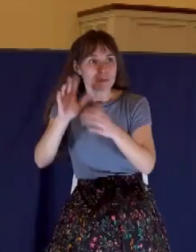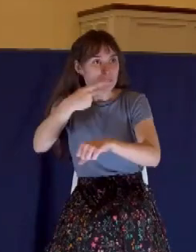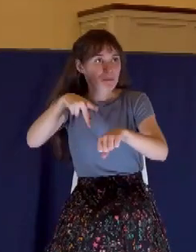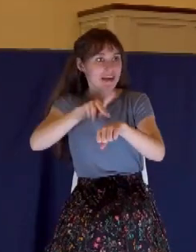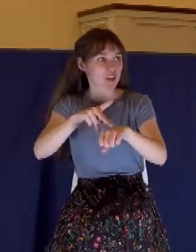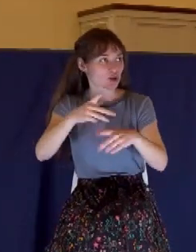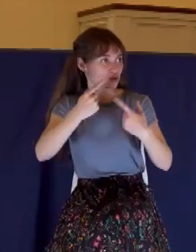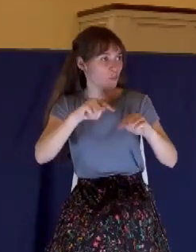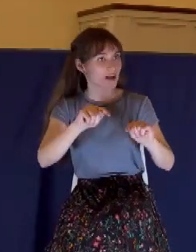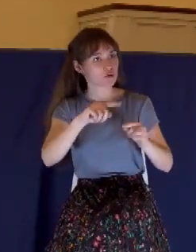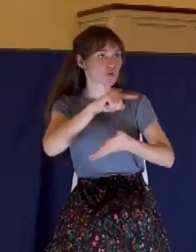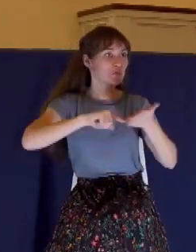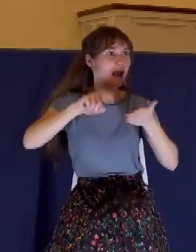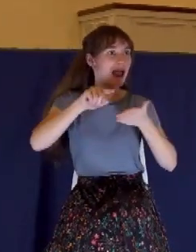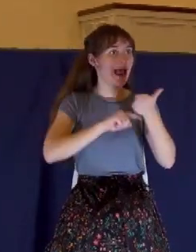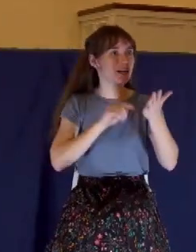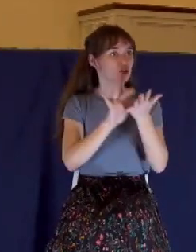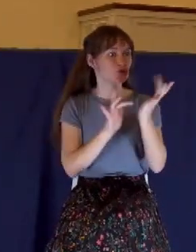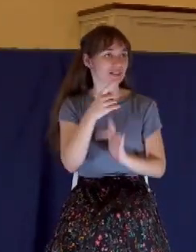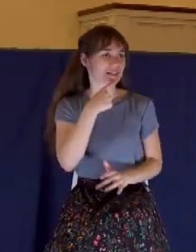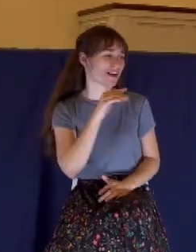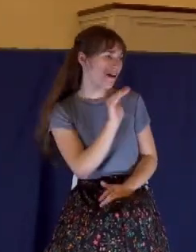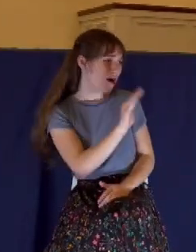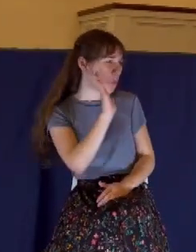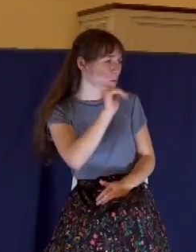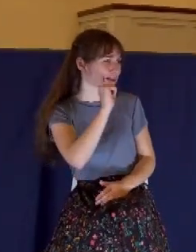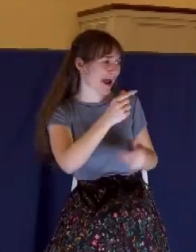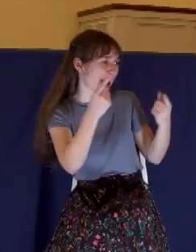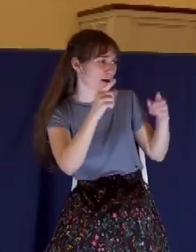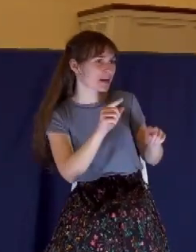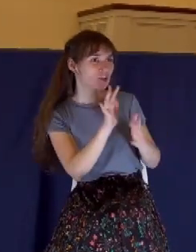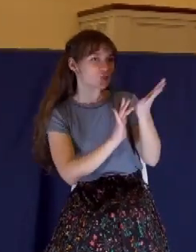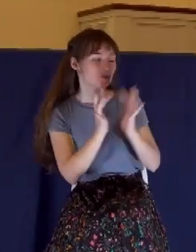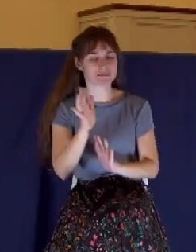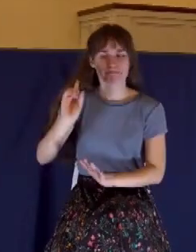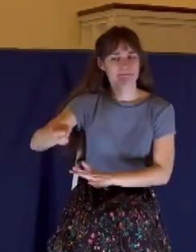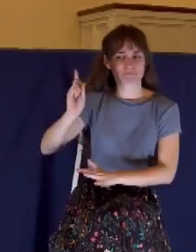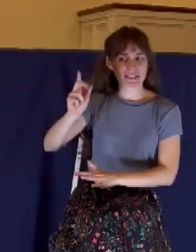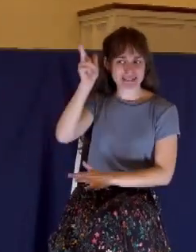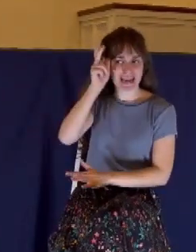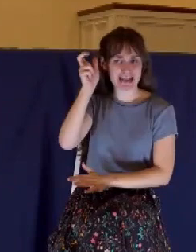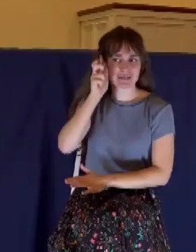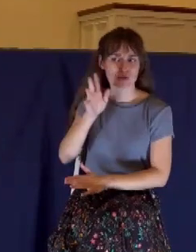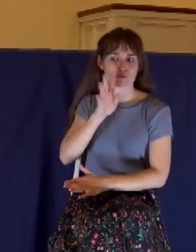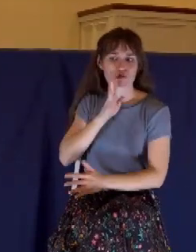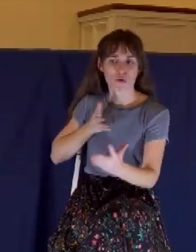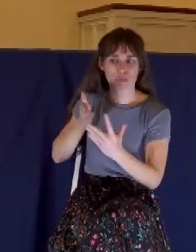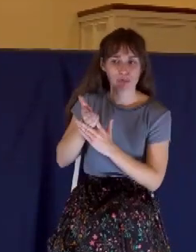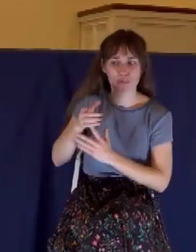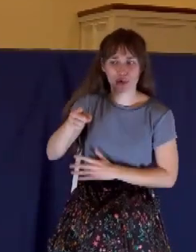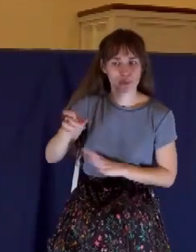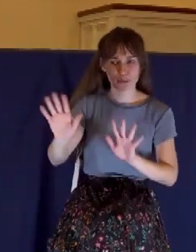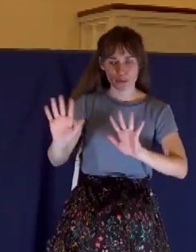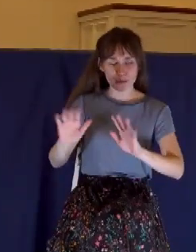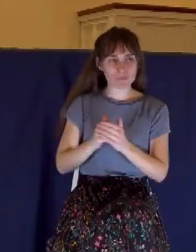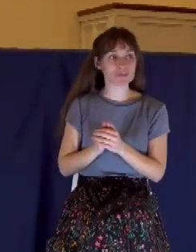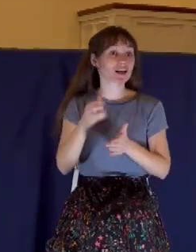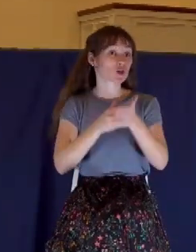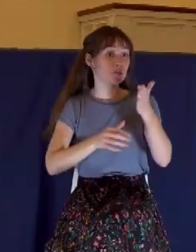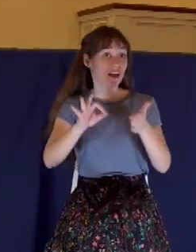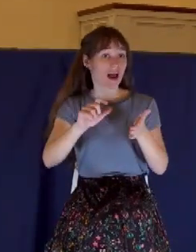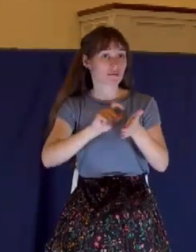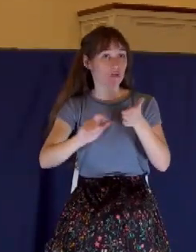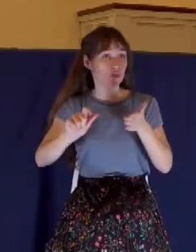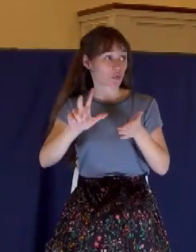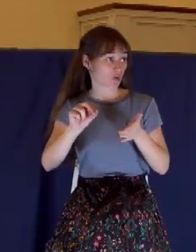And Jesus rebuked him and said, That's Satan speaking through you. Look in chapter 9, look down at verse 30. Chapter 9, verse 30. And they departed